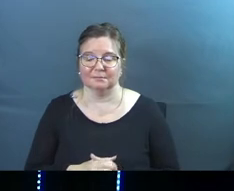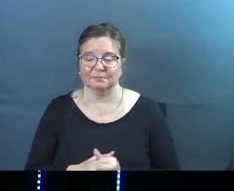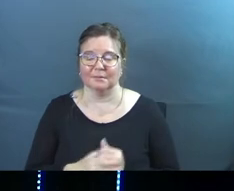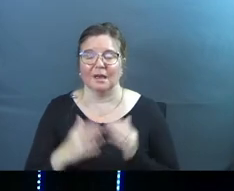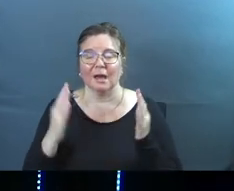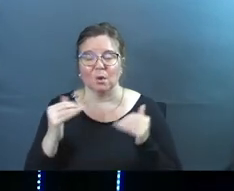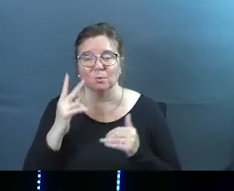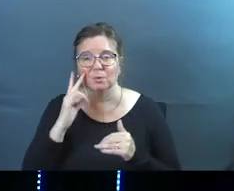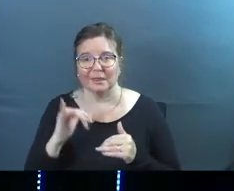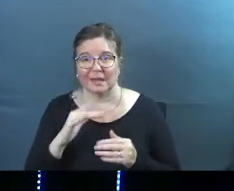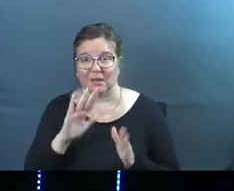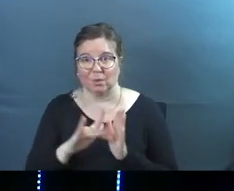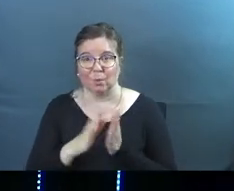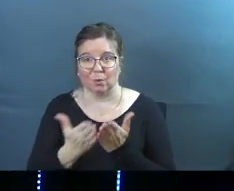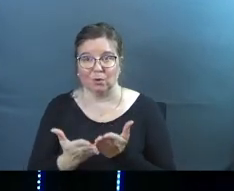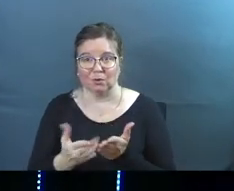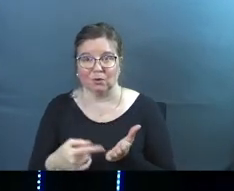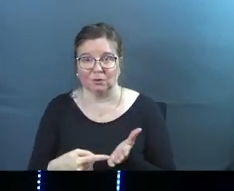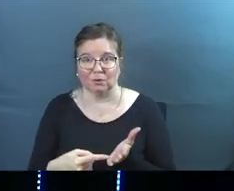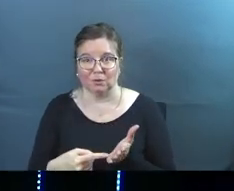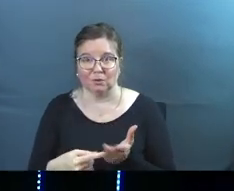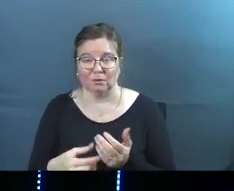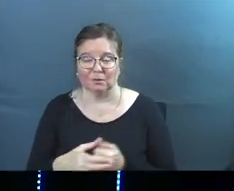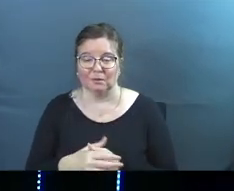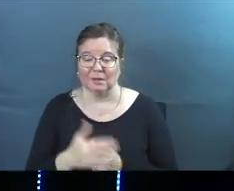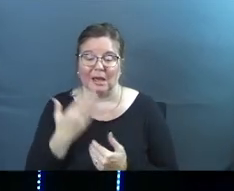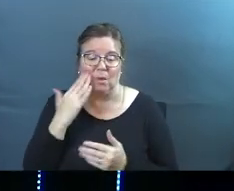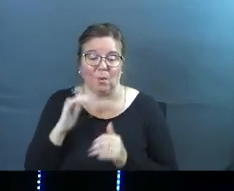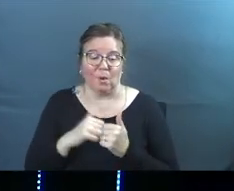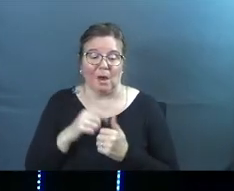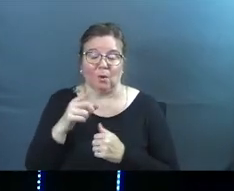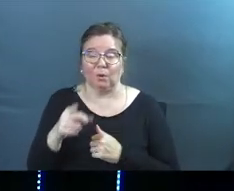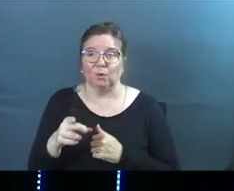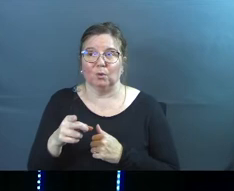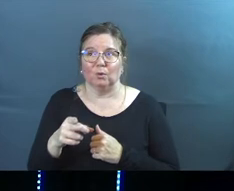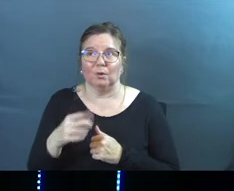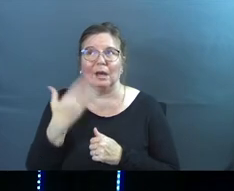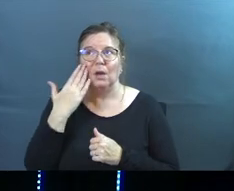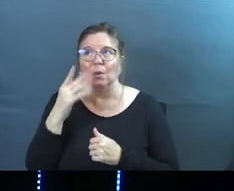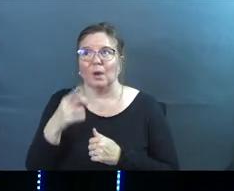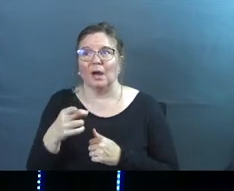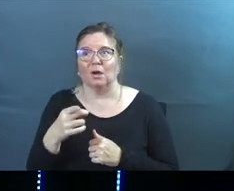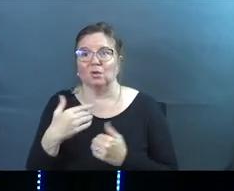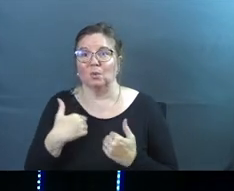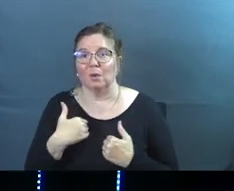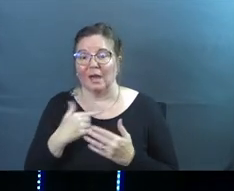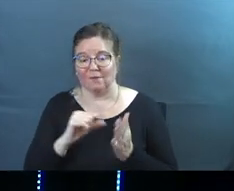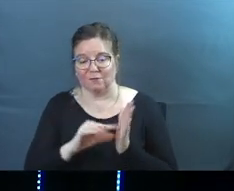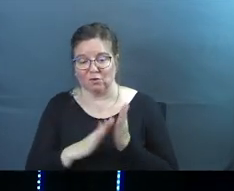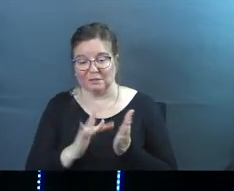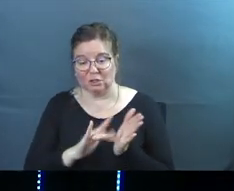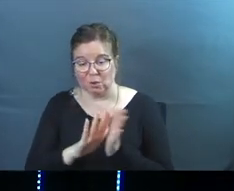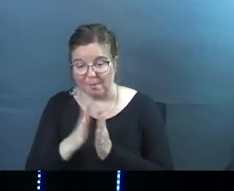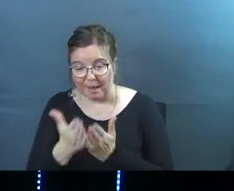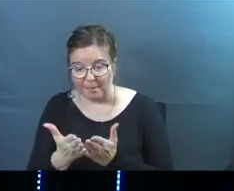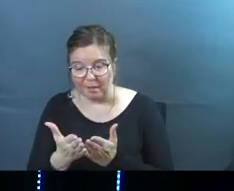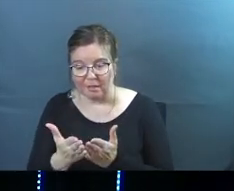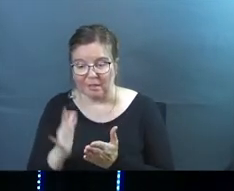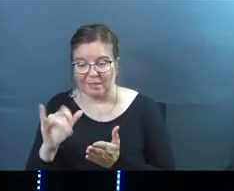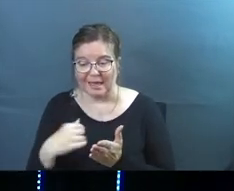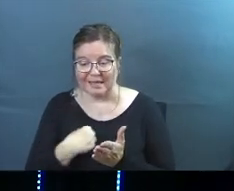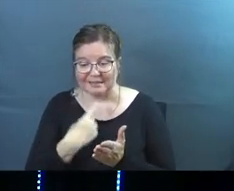I hope you see that in the word I don't know how you you I don't know how you have a verse in your Bible